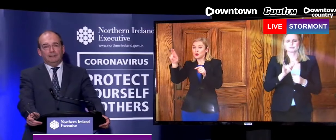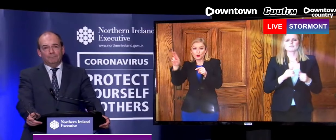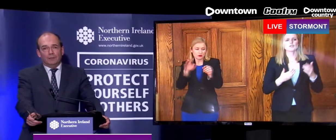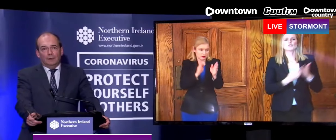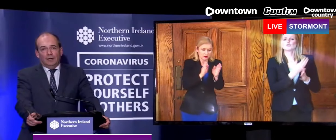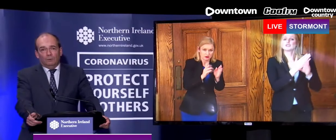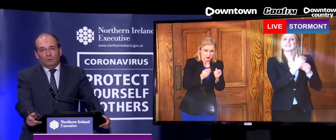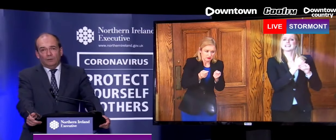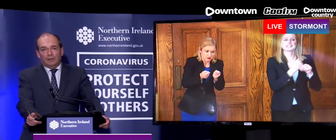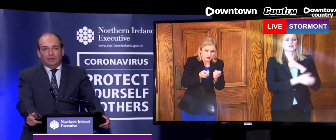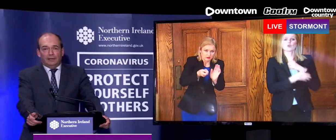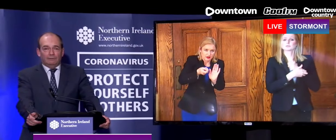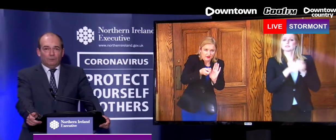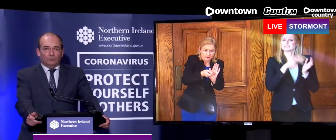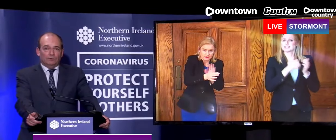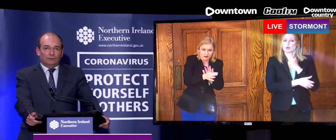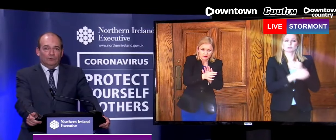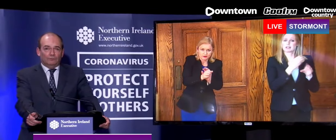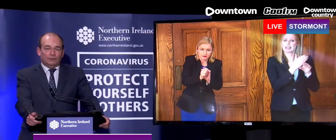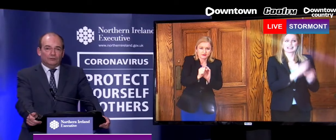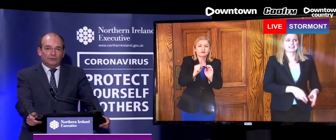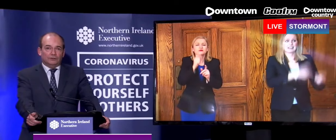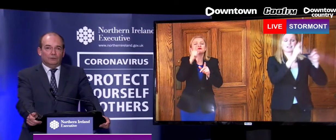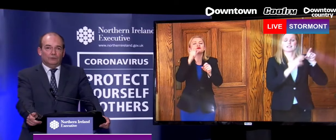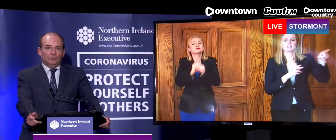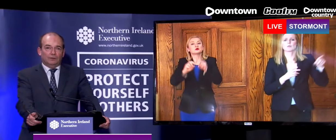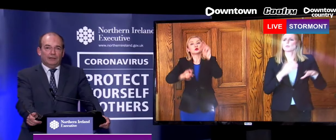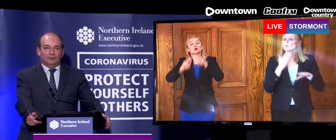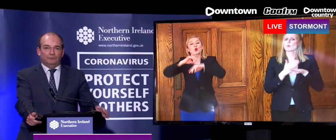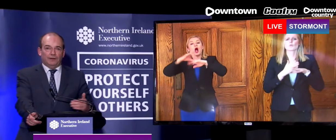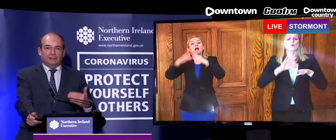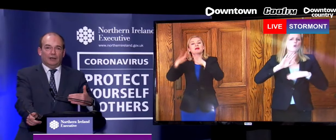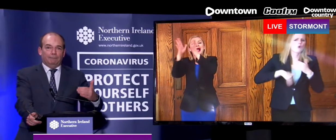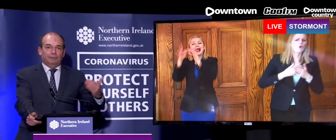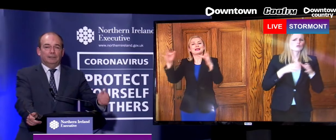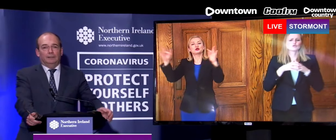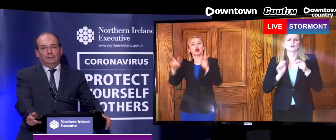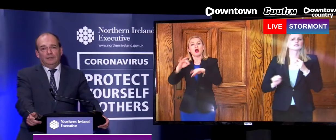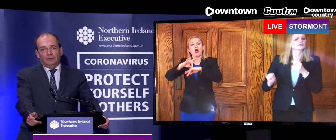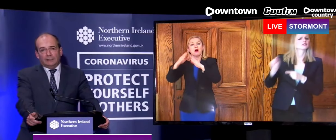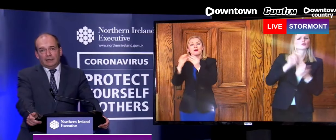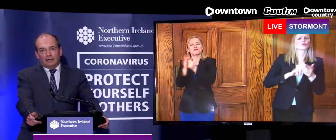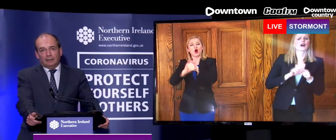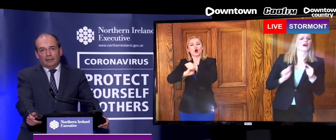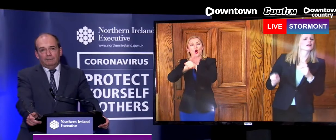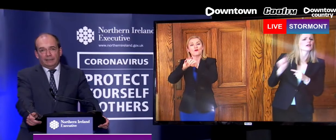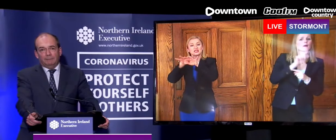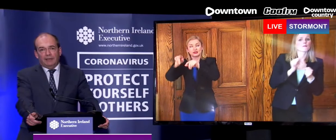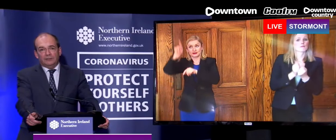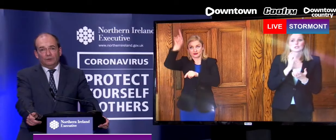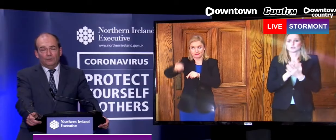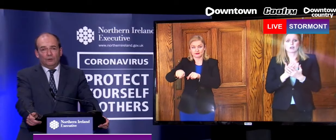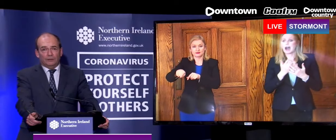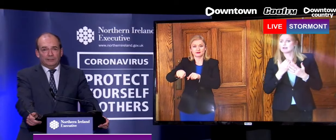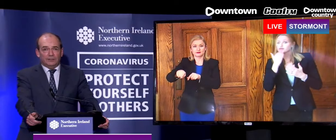facility. We're working and have worked with all of our trusts across Northern Ireland to flex up the critical care bed